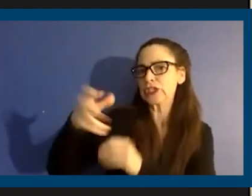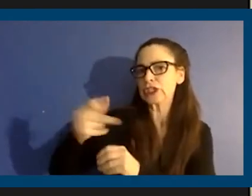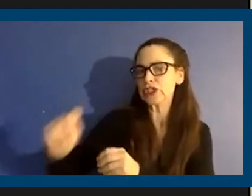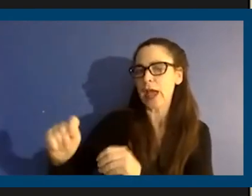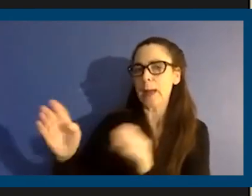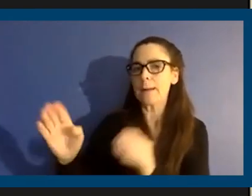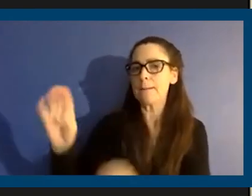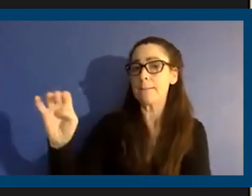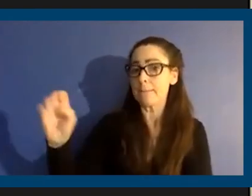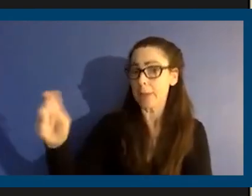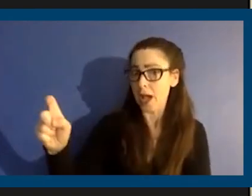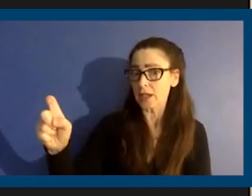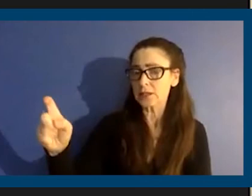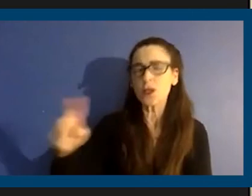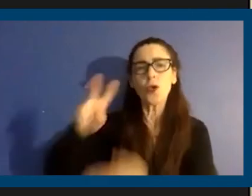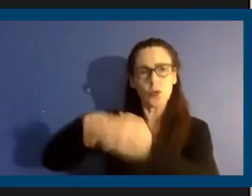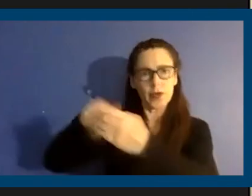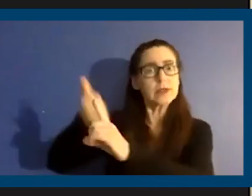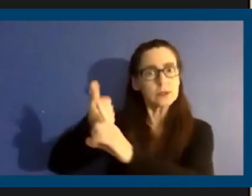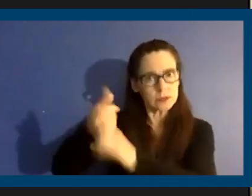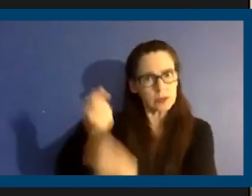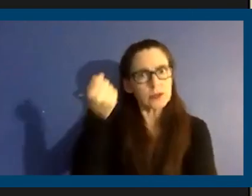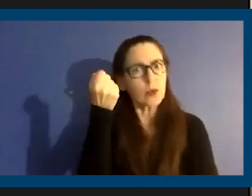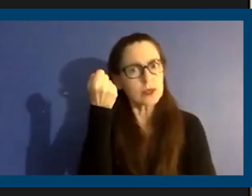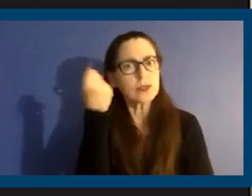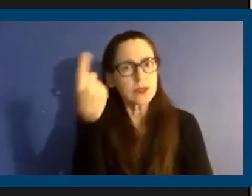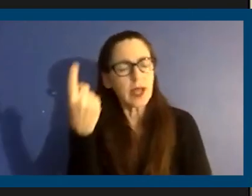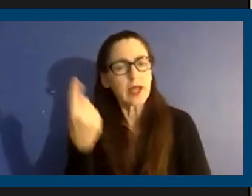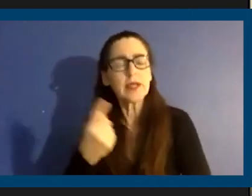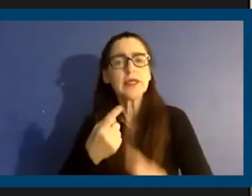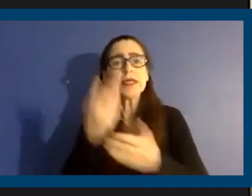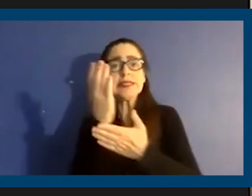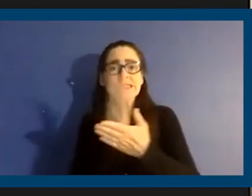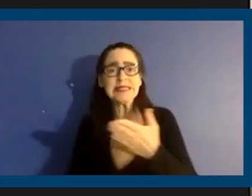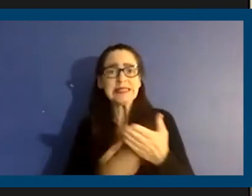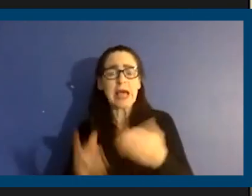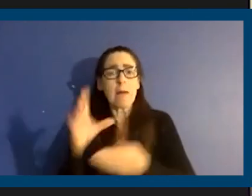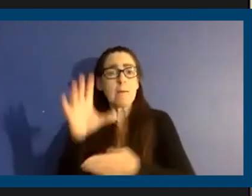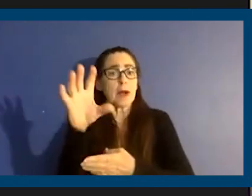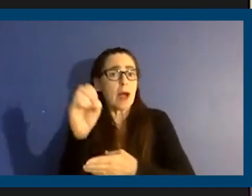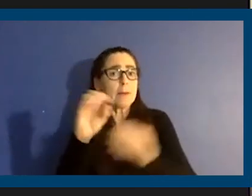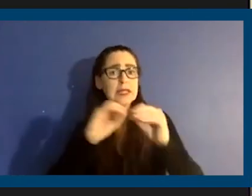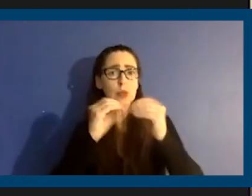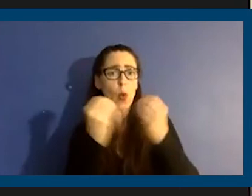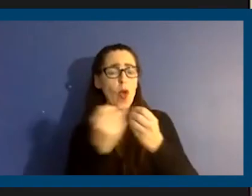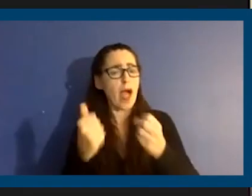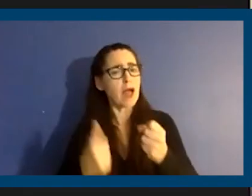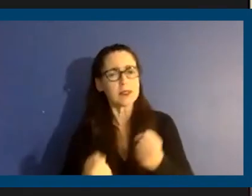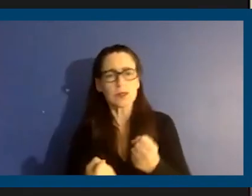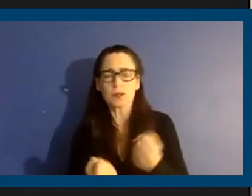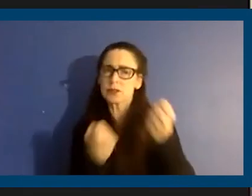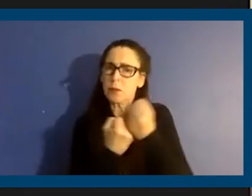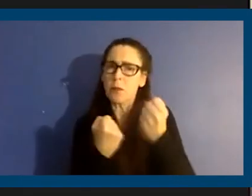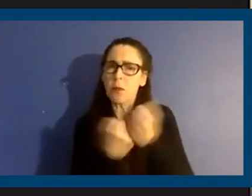read it for yourself so you understand it. But there are organizations out there that are supposed to have the best interests of African